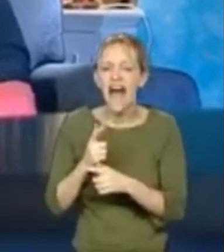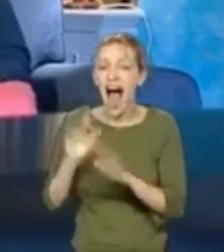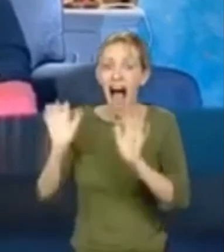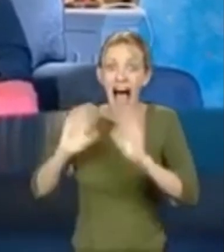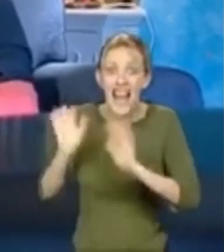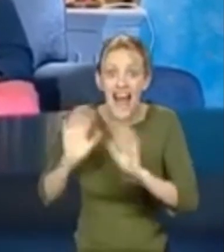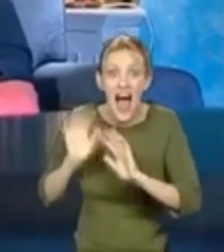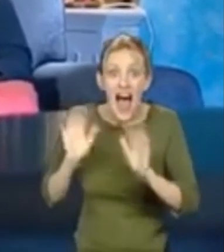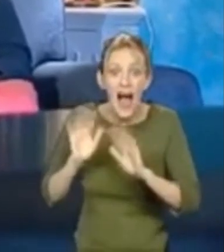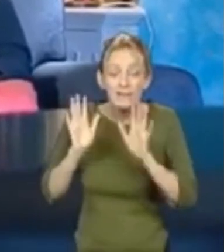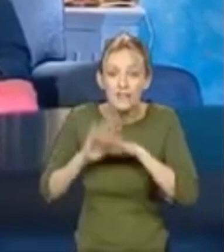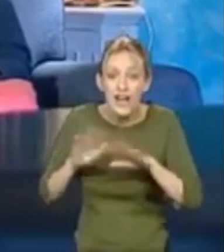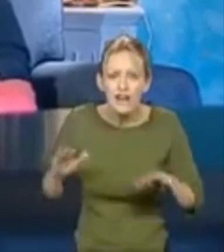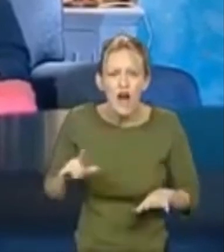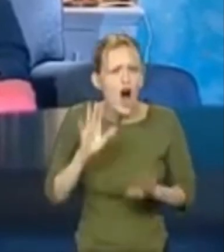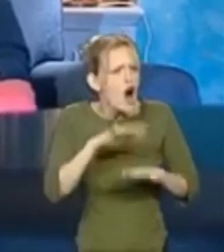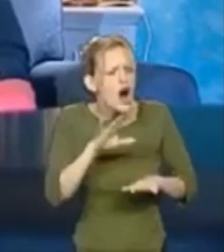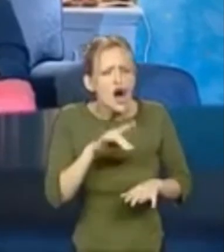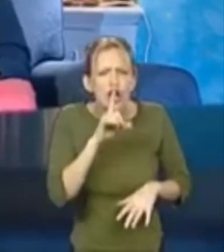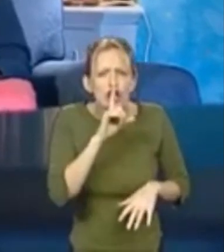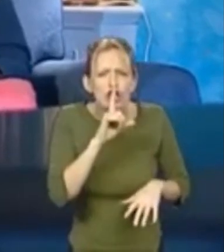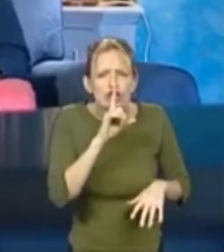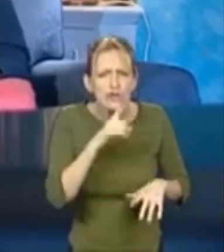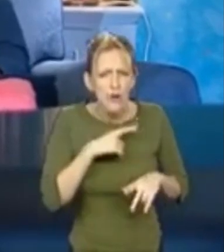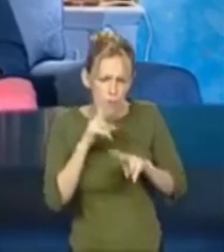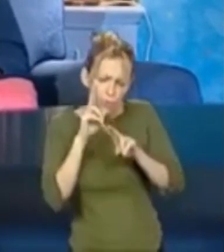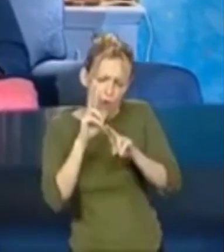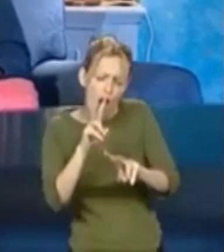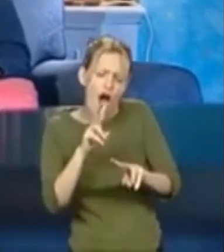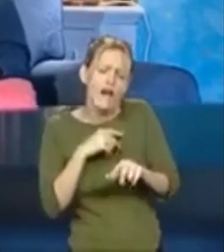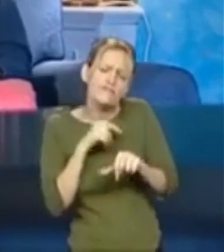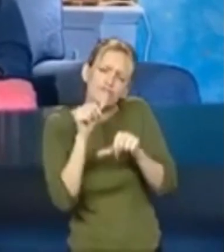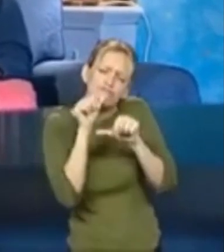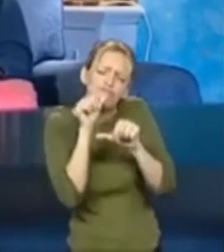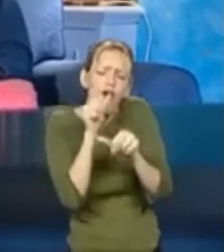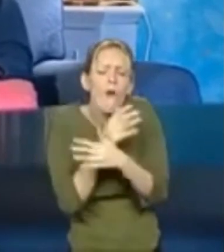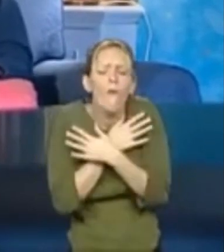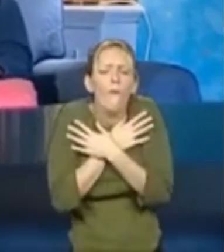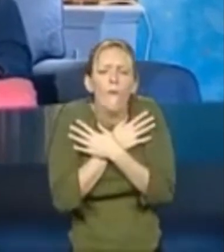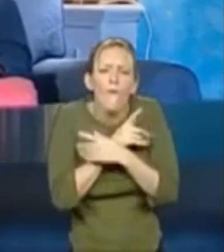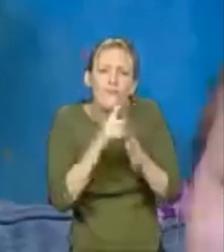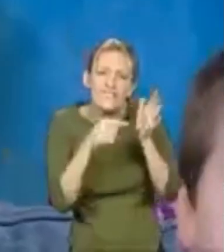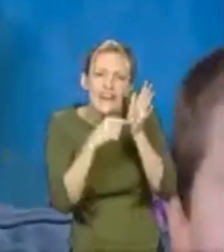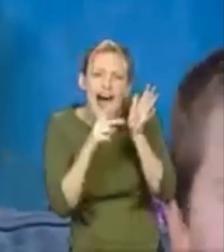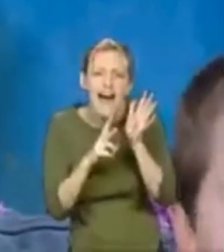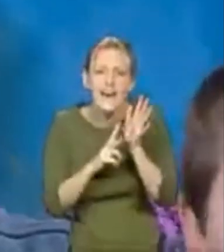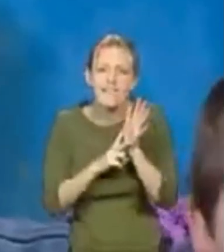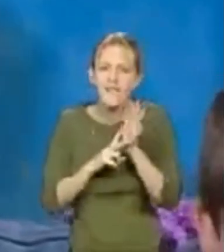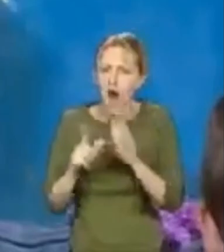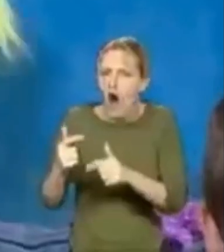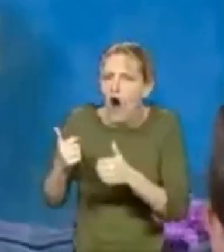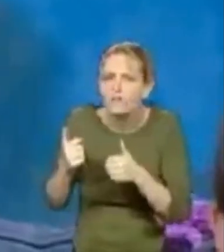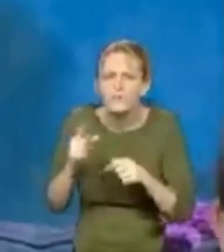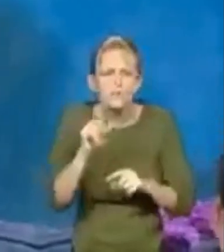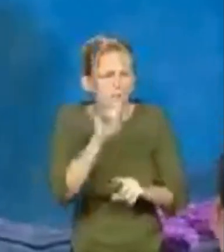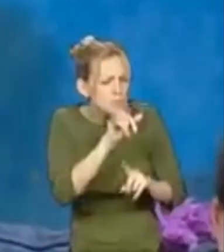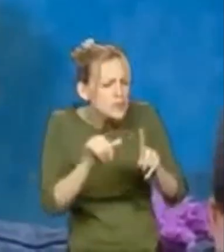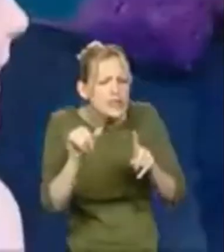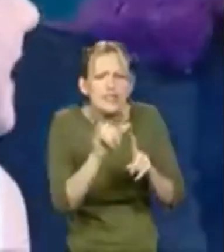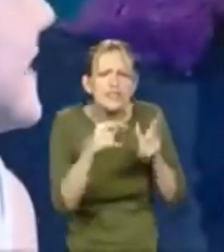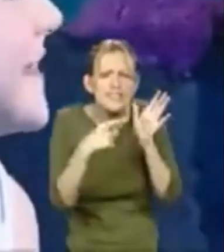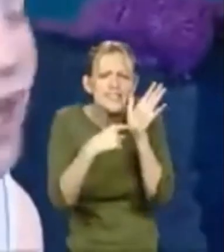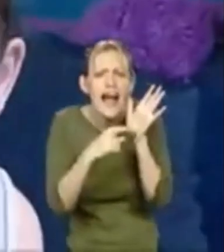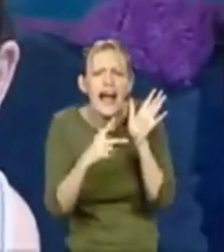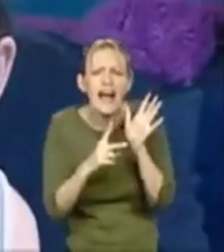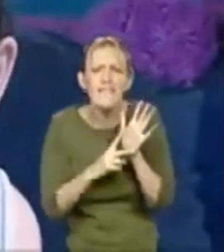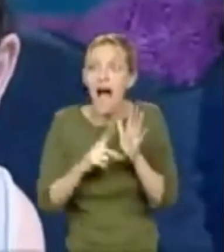Shhh, Ivor, we're watching our favourite TV programme. Sorry, Ivor, but it's really good. Ah, which TV programme is it?